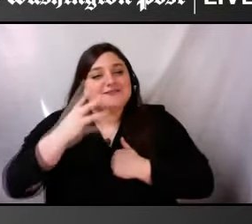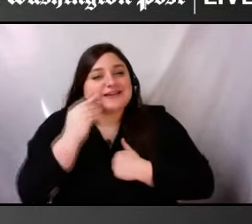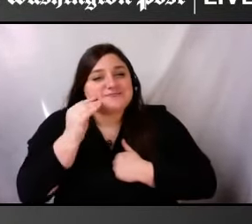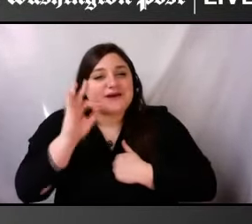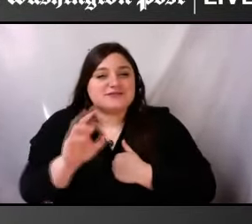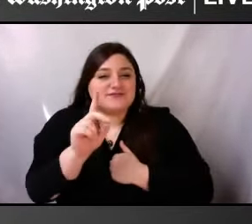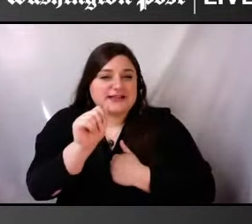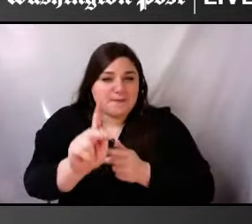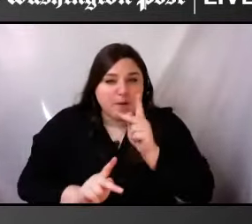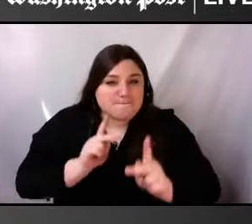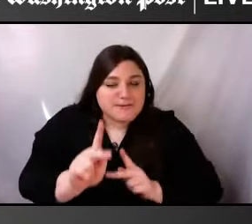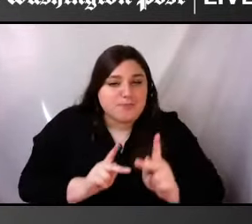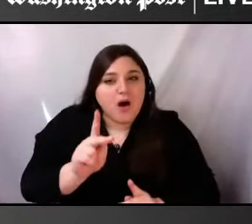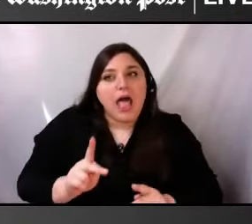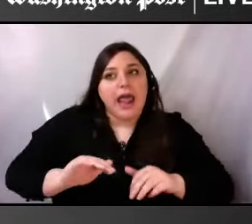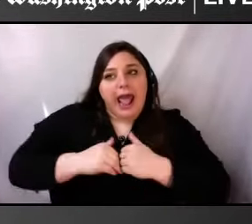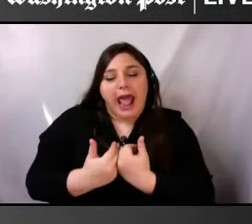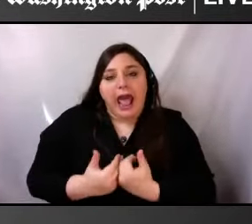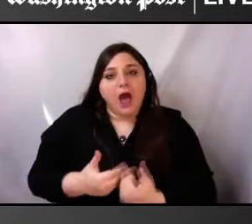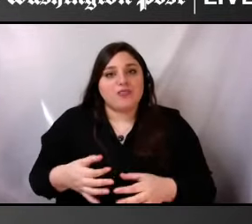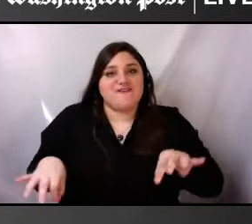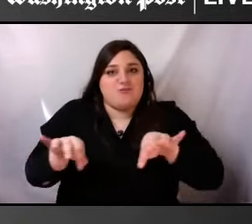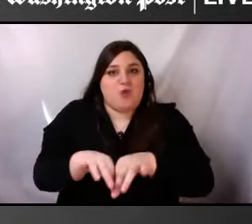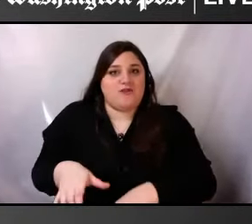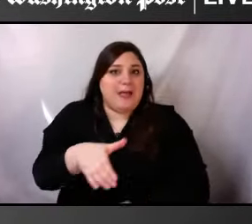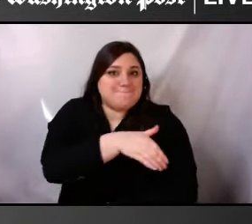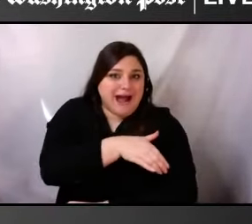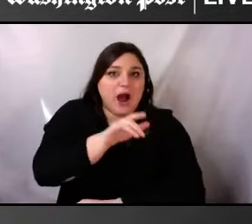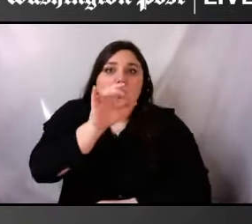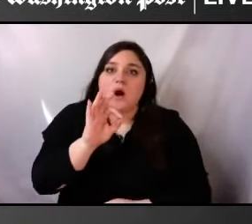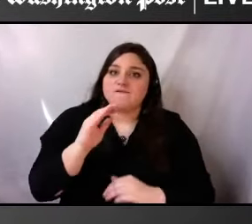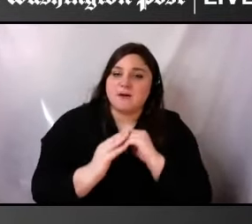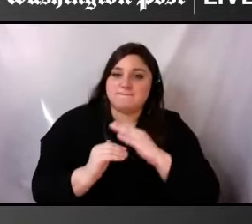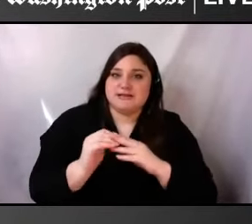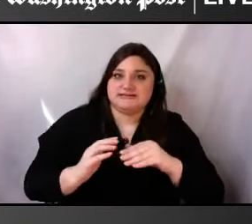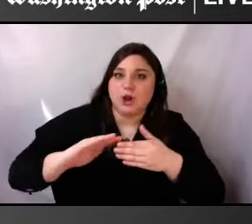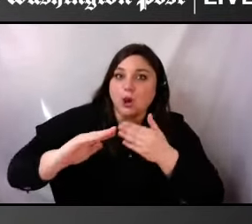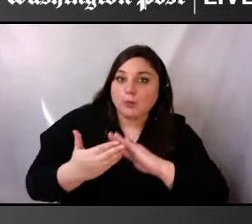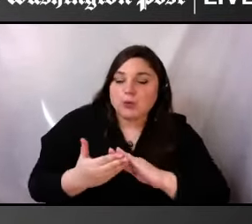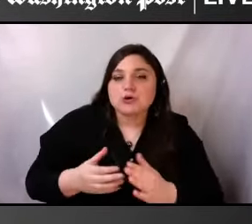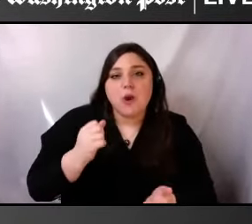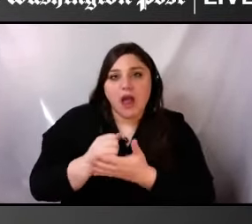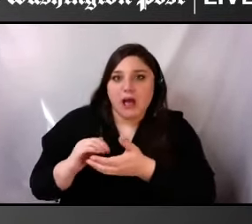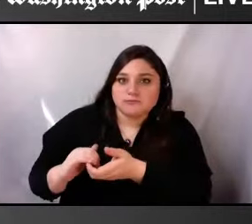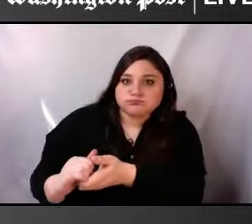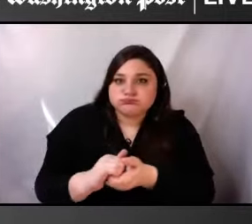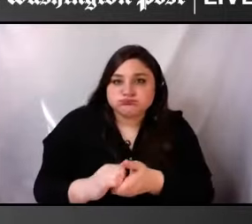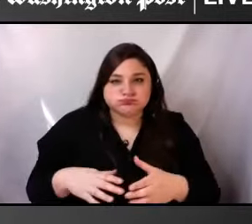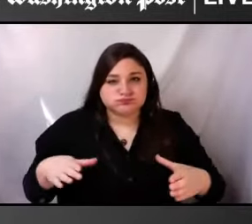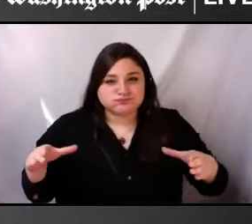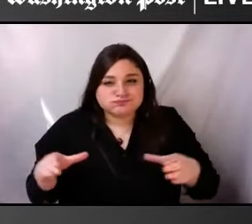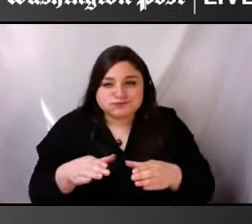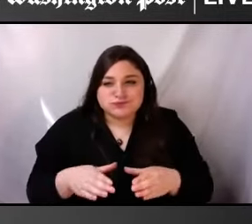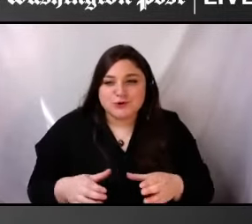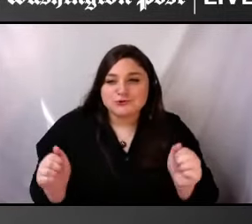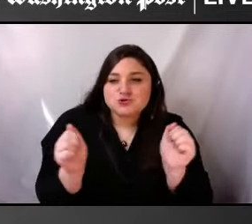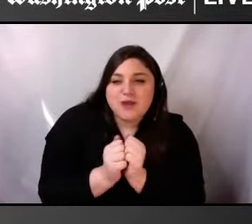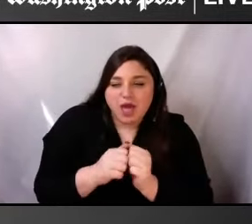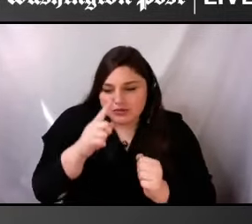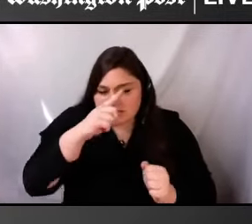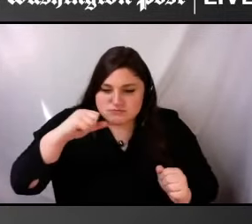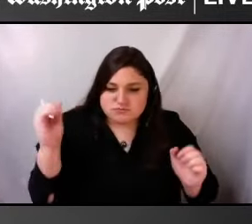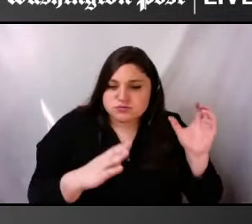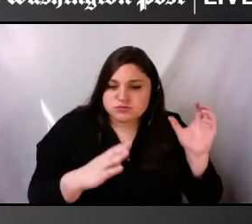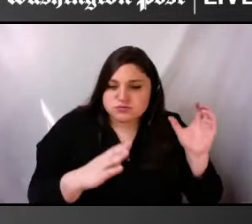of community building really is, um, when we come together, um, how change really can be affected. And so,